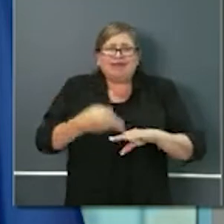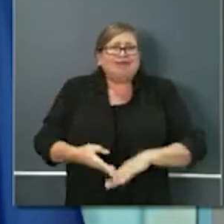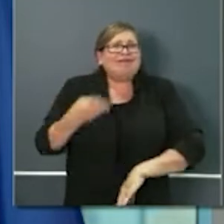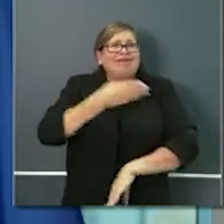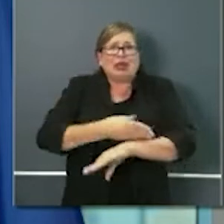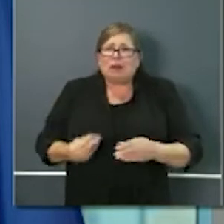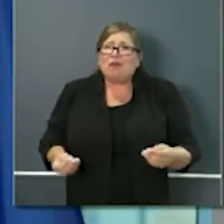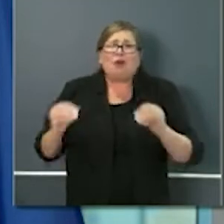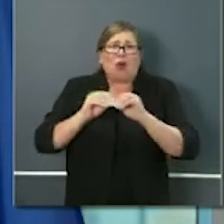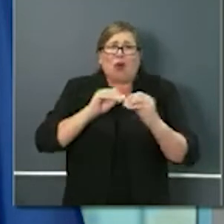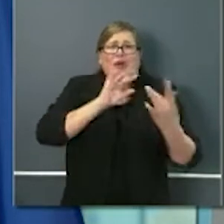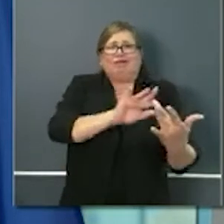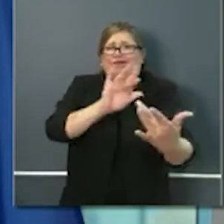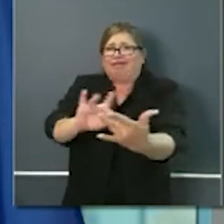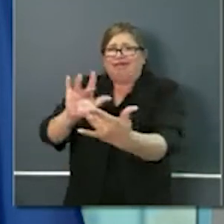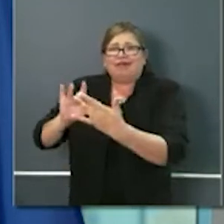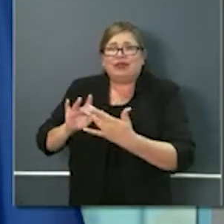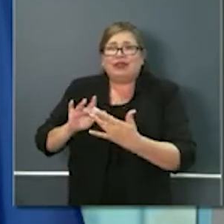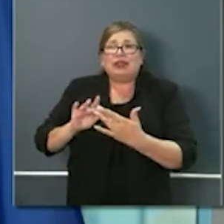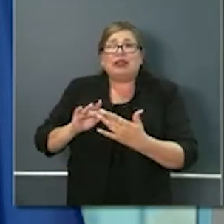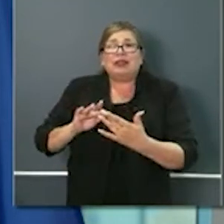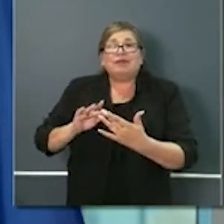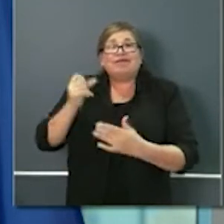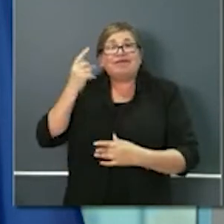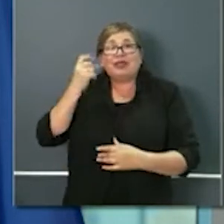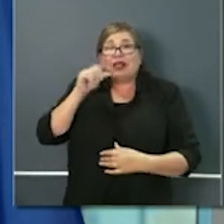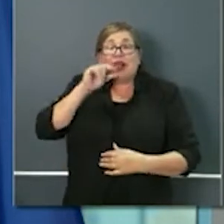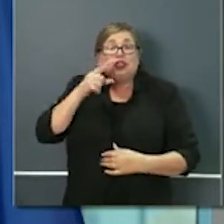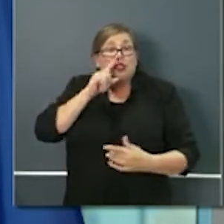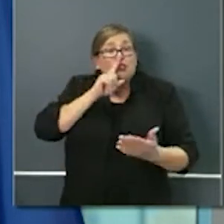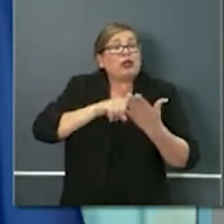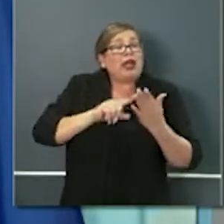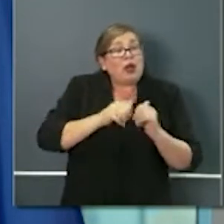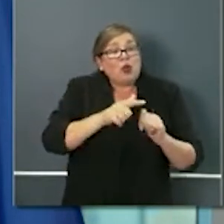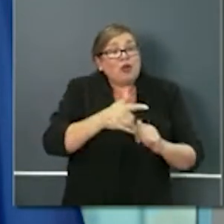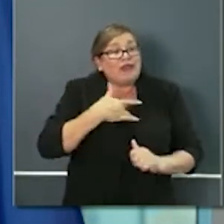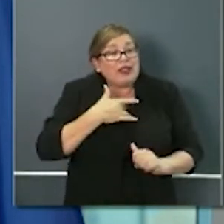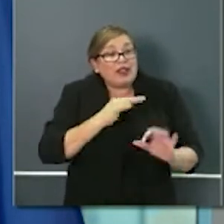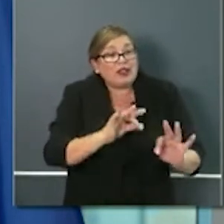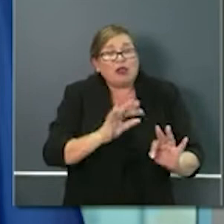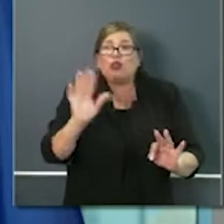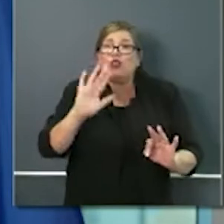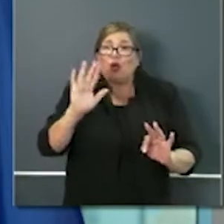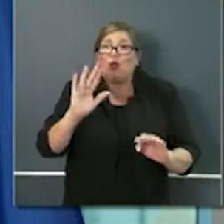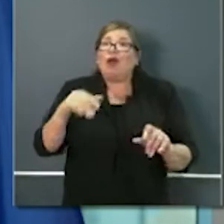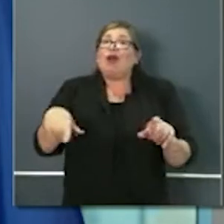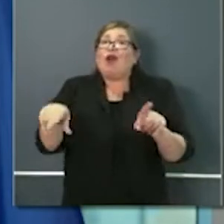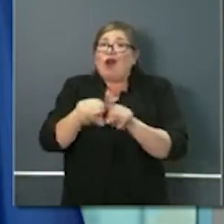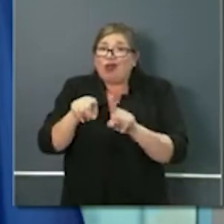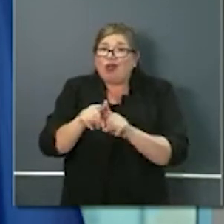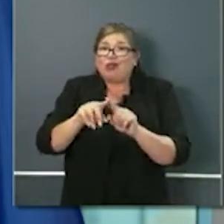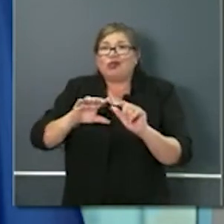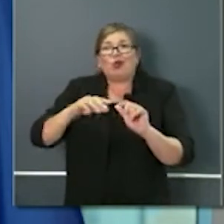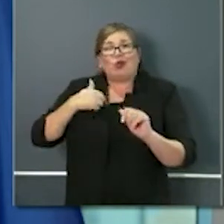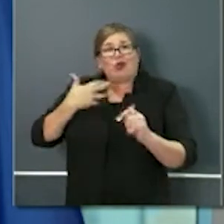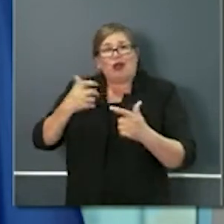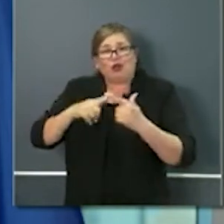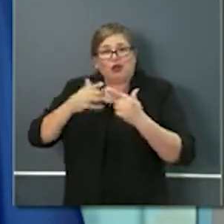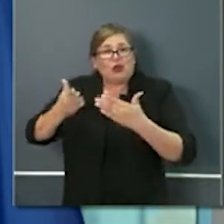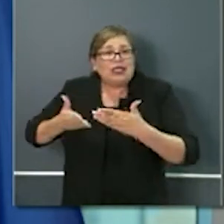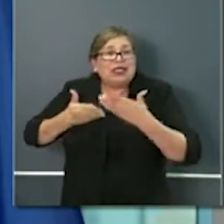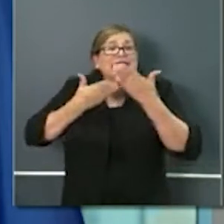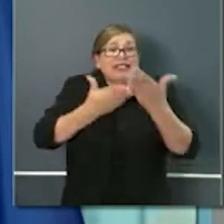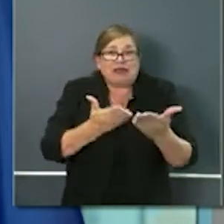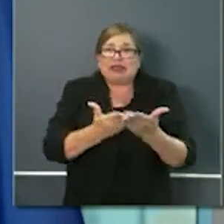do it in a way that not only just checks in on someone to see how they're feeling but be able to deliver something on the back end not just a meal